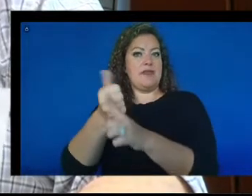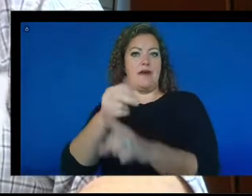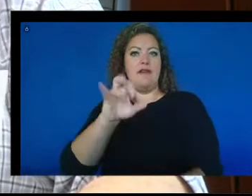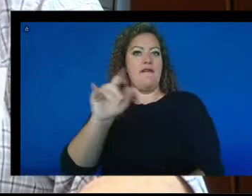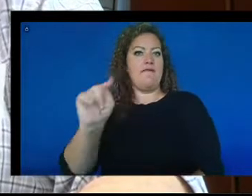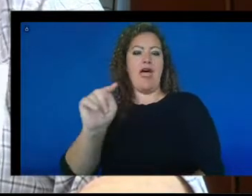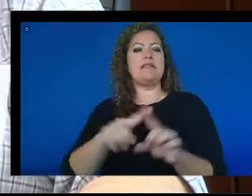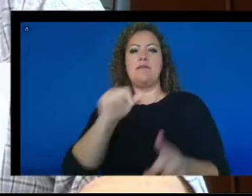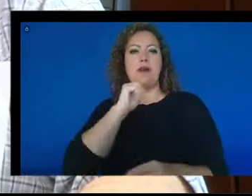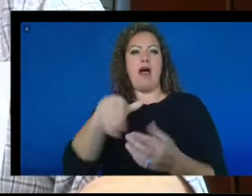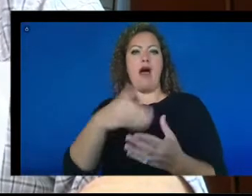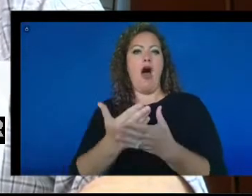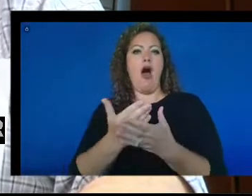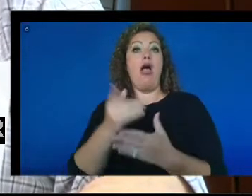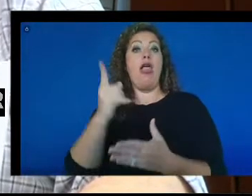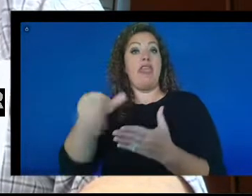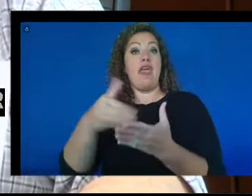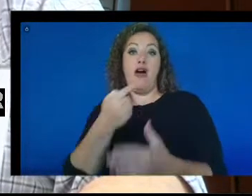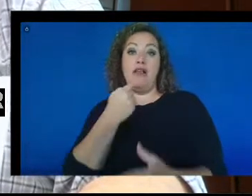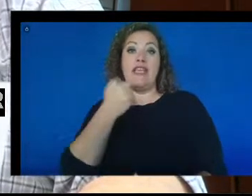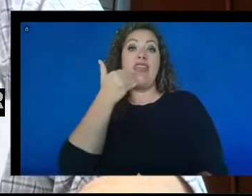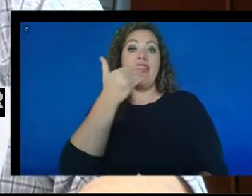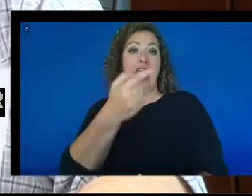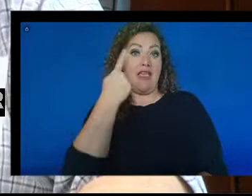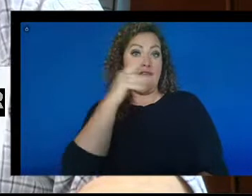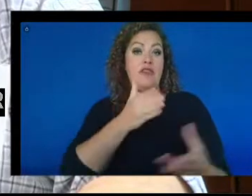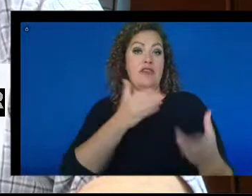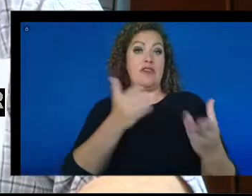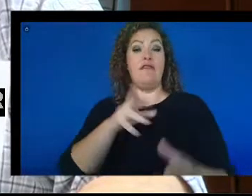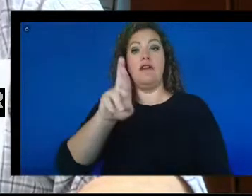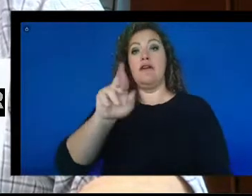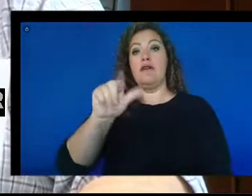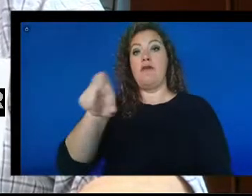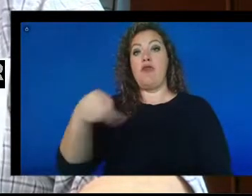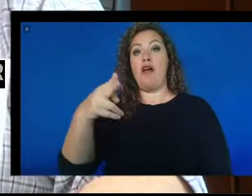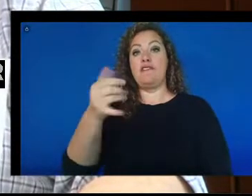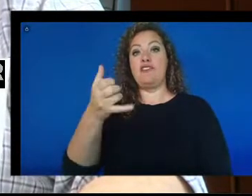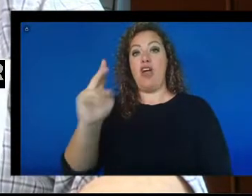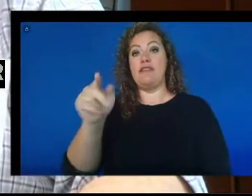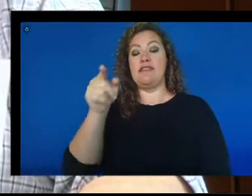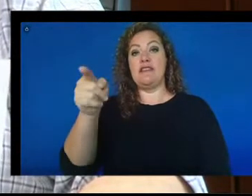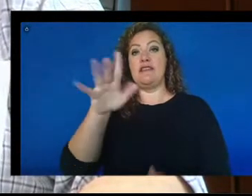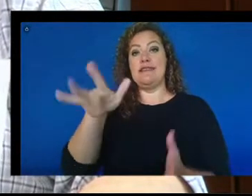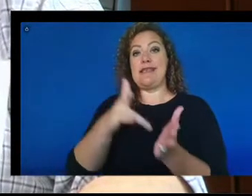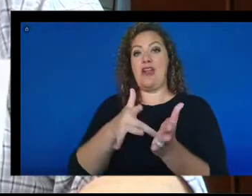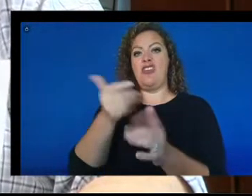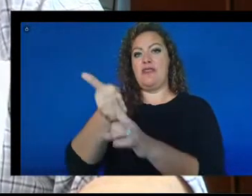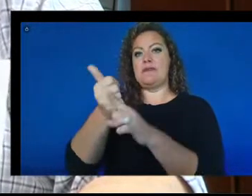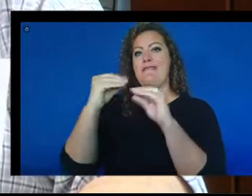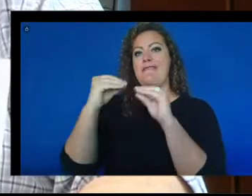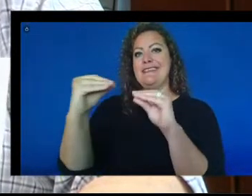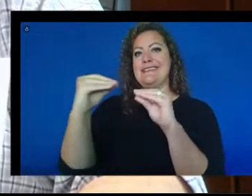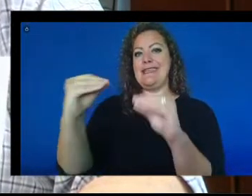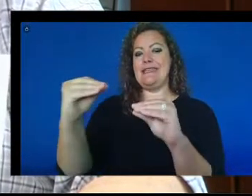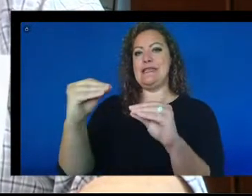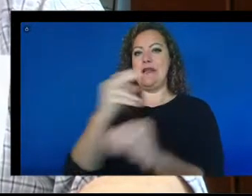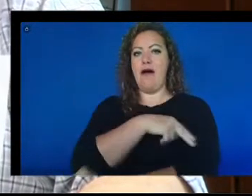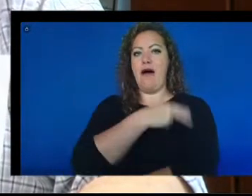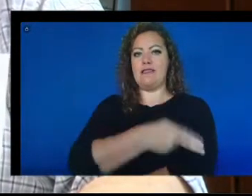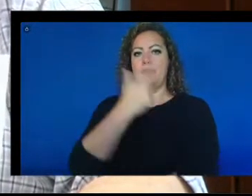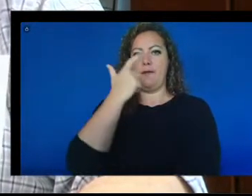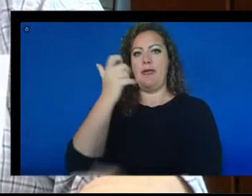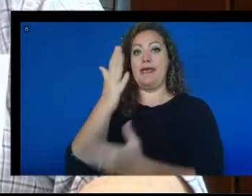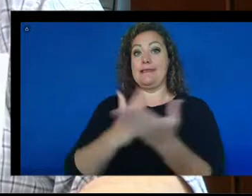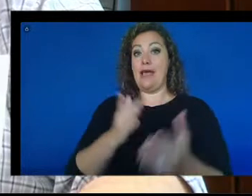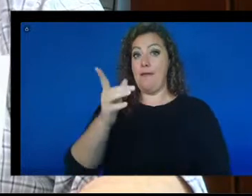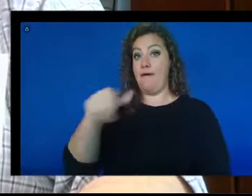your service. The Ralph Johnson Health Center is a teaching hospital. So some of the docs are from the Medical University of